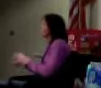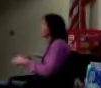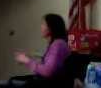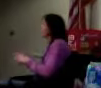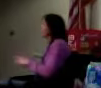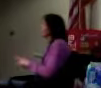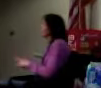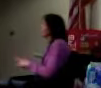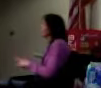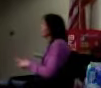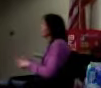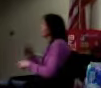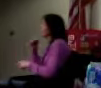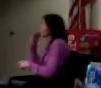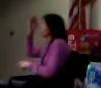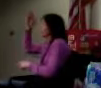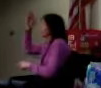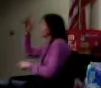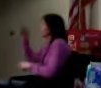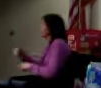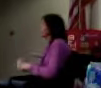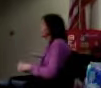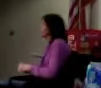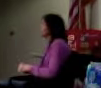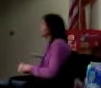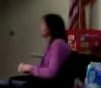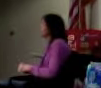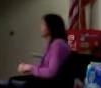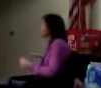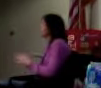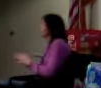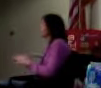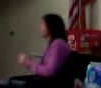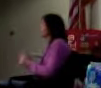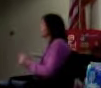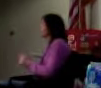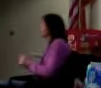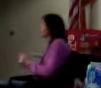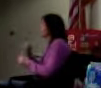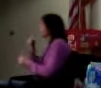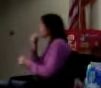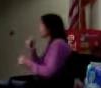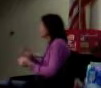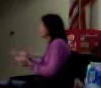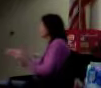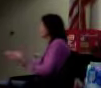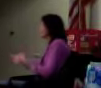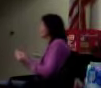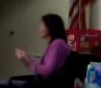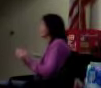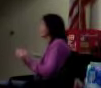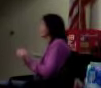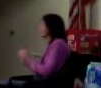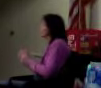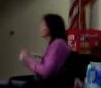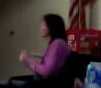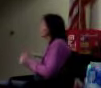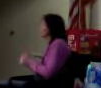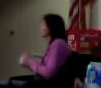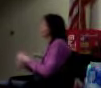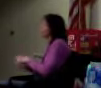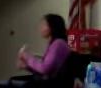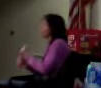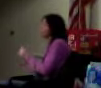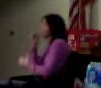people grew up, in this case at least, and the ways in which that meal was served had a lot to do with whether or not they were rich or poor.